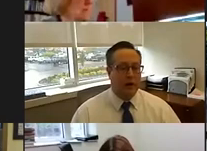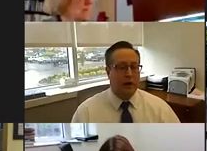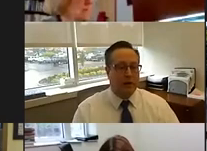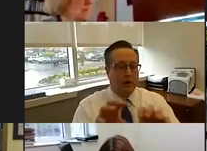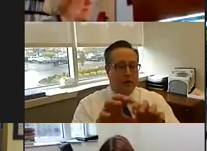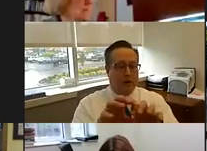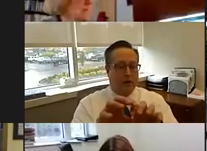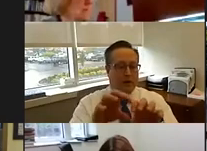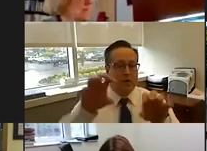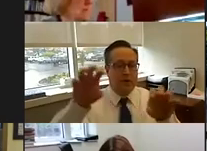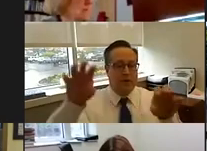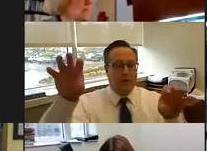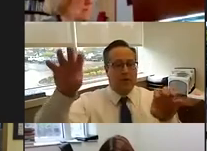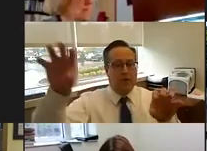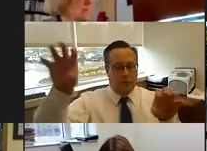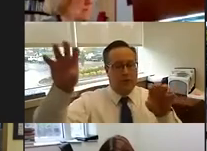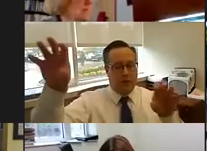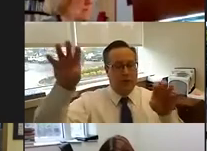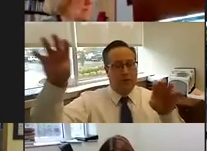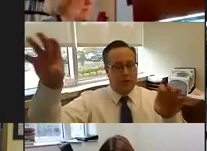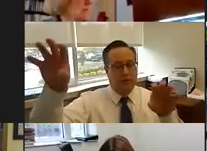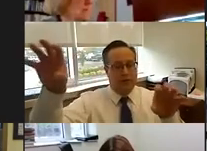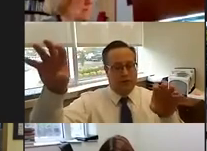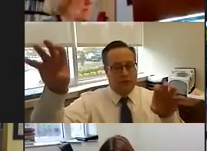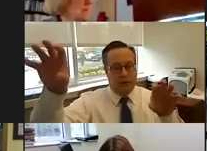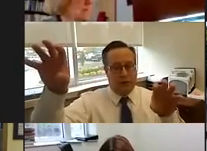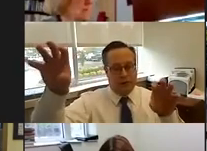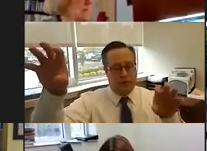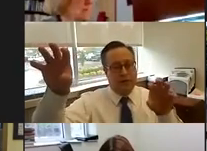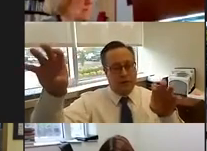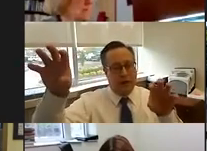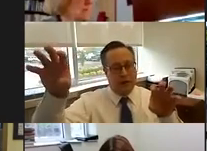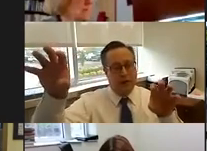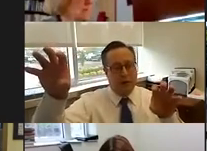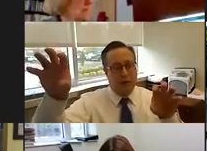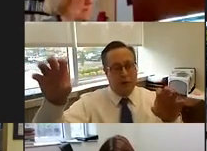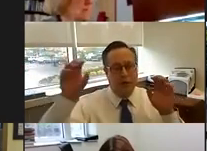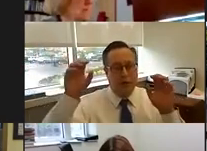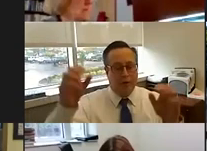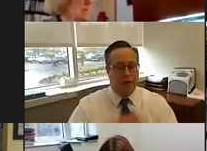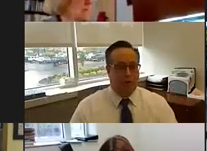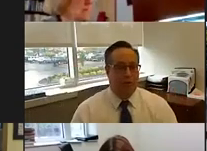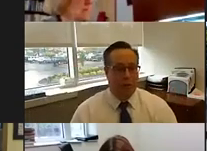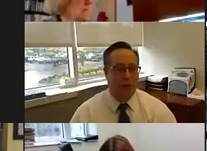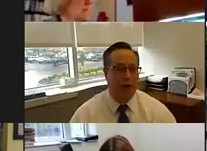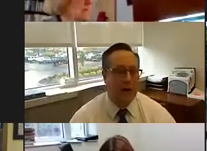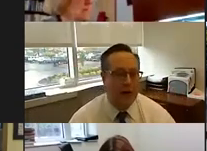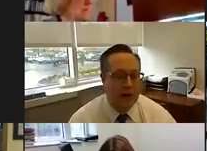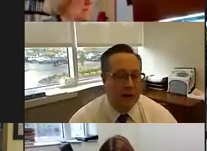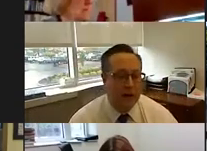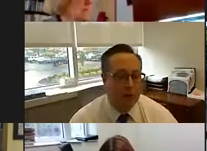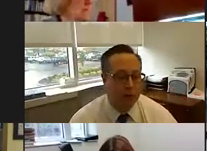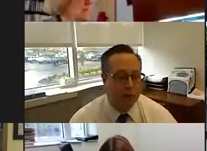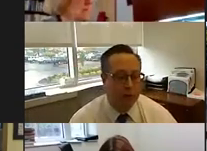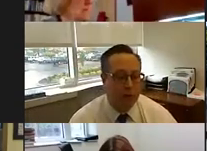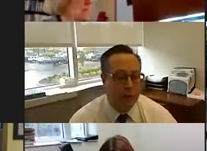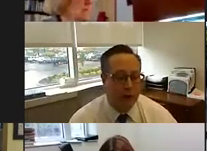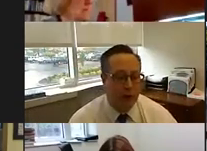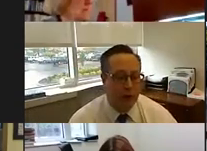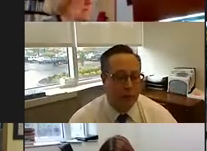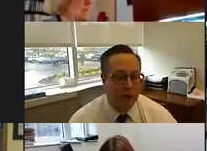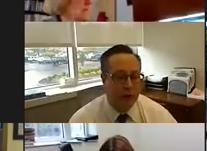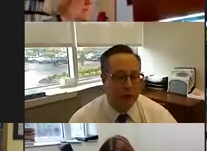Um, you know, even, you know, again, uh, clustering them out even more to hone in on that and improve,